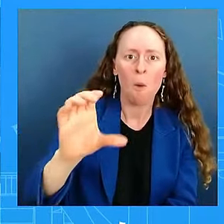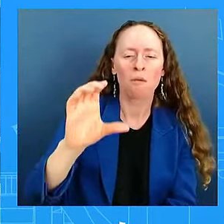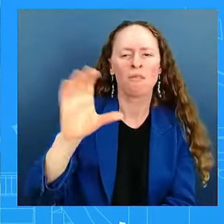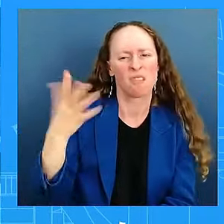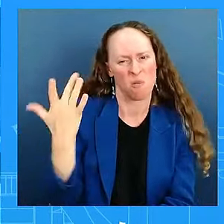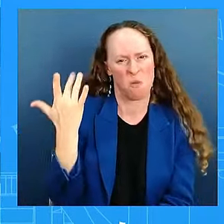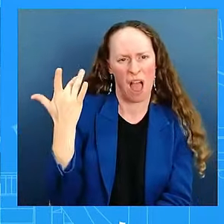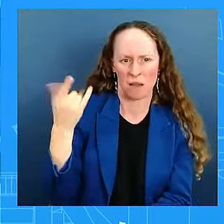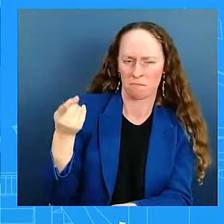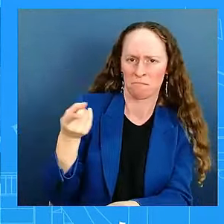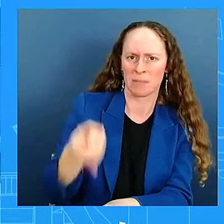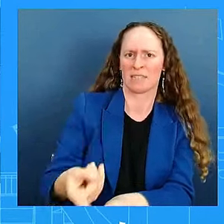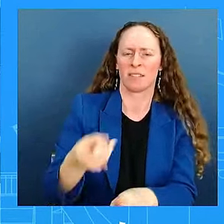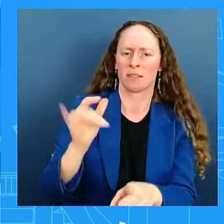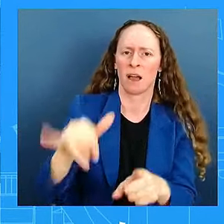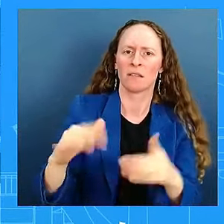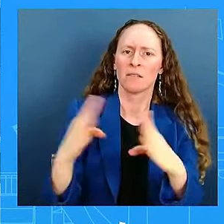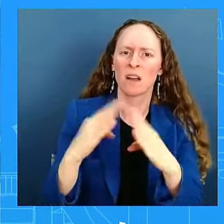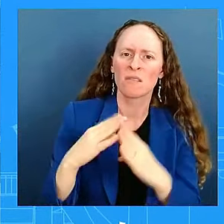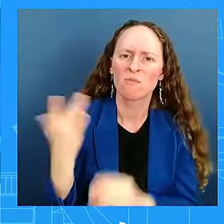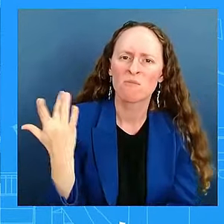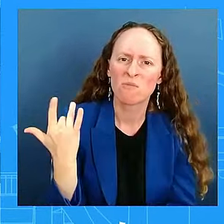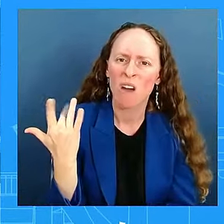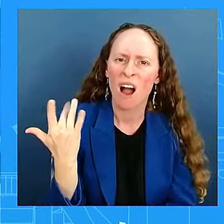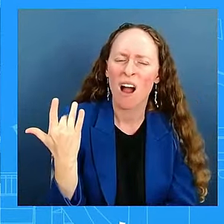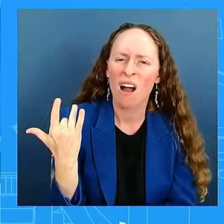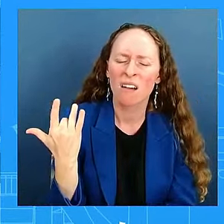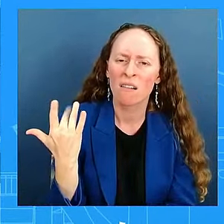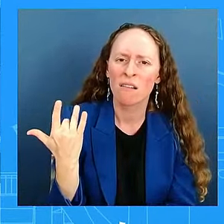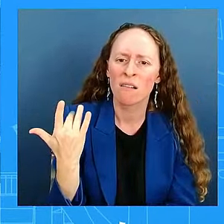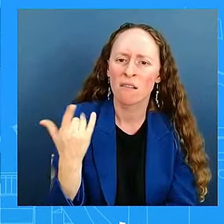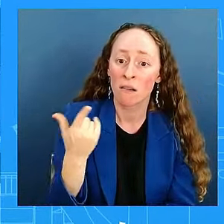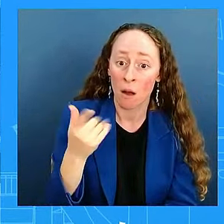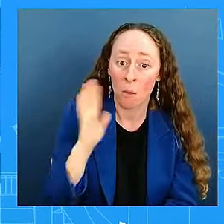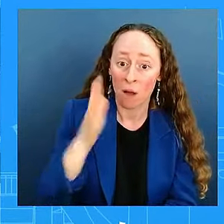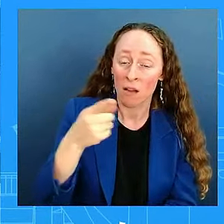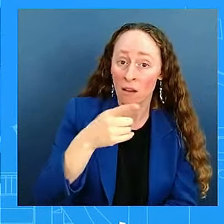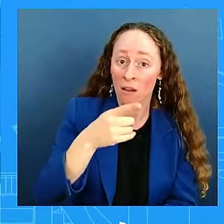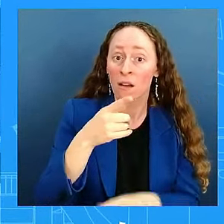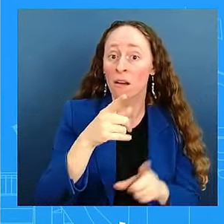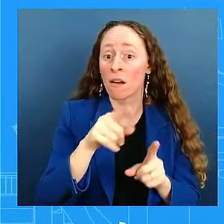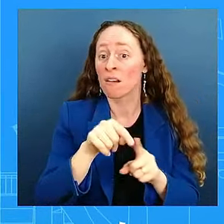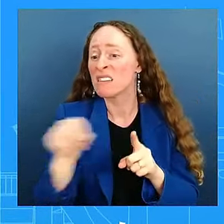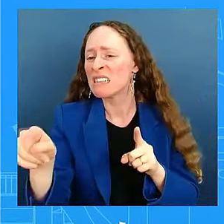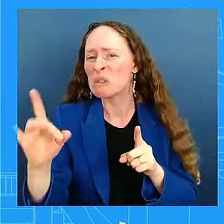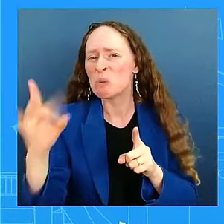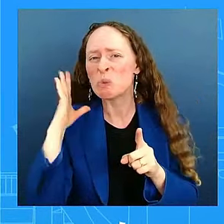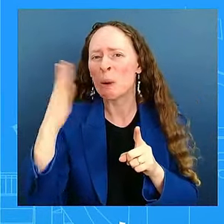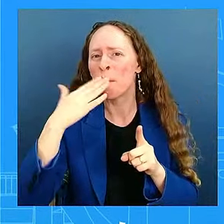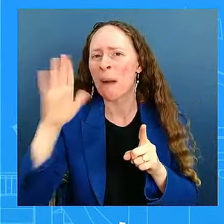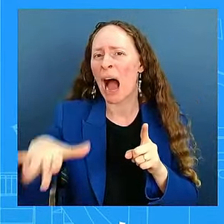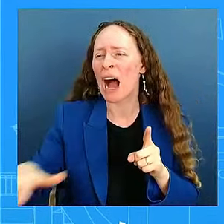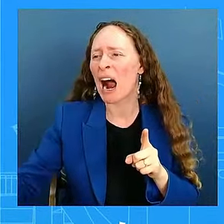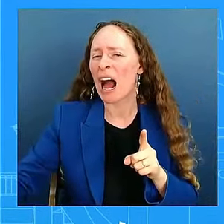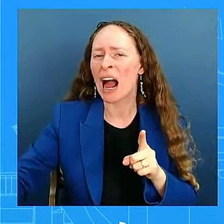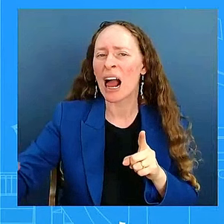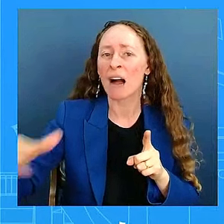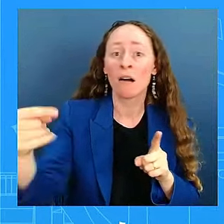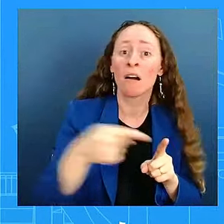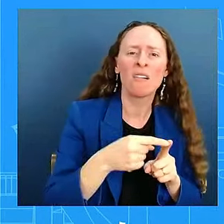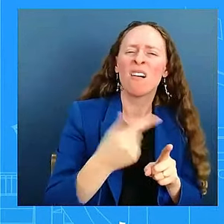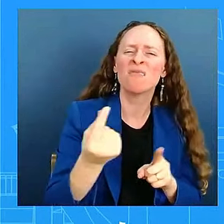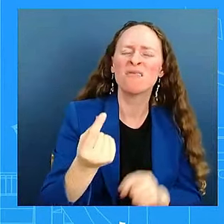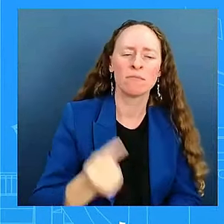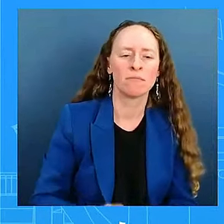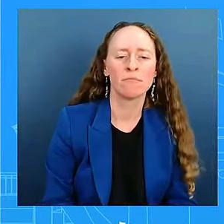what he will see, and whether or not he'll be able to see any of the harder-hit areas in the western part of the state? So the decision of where